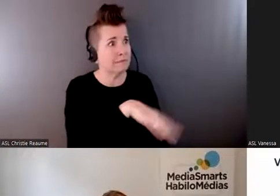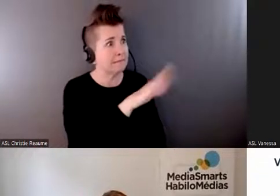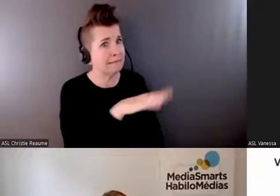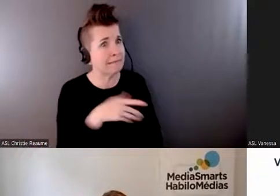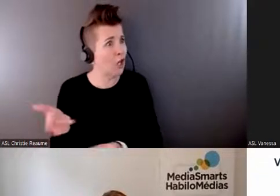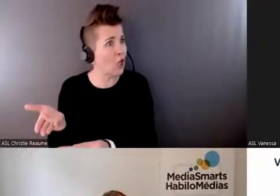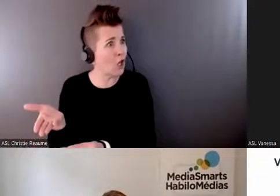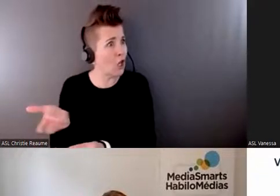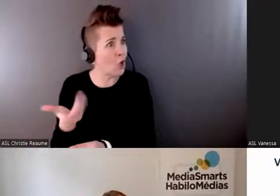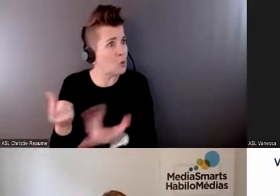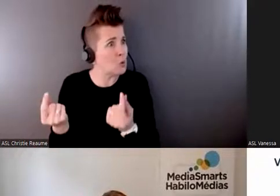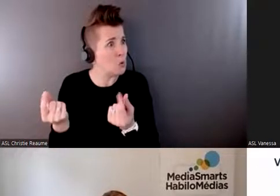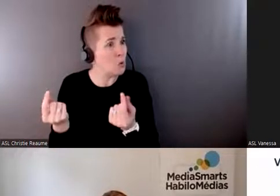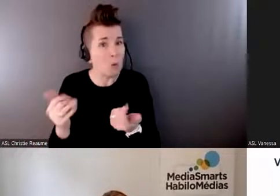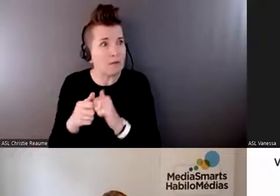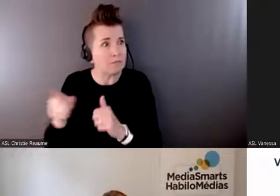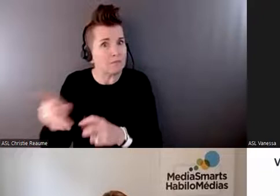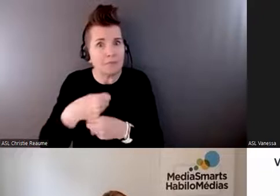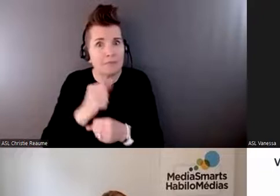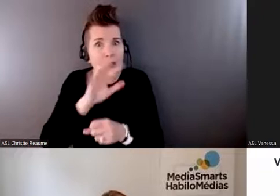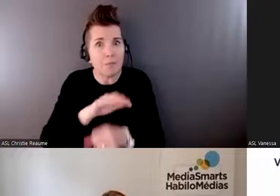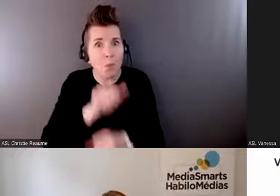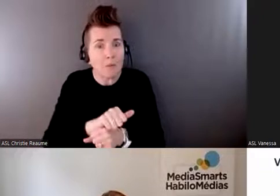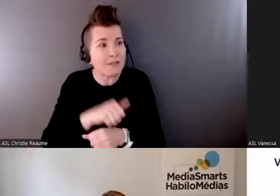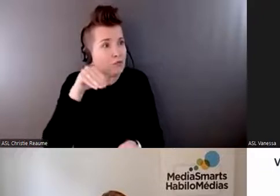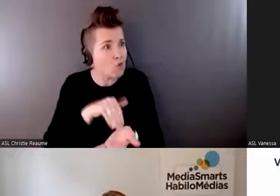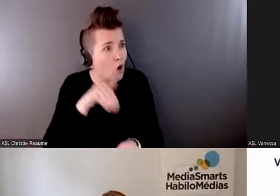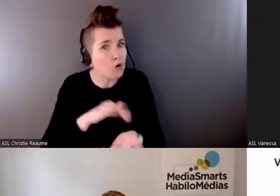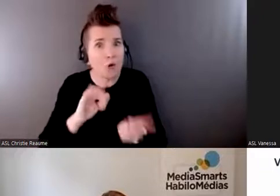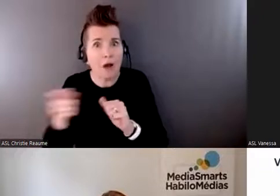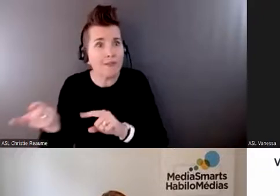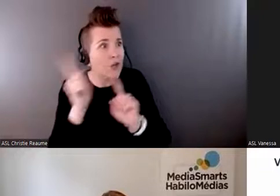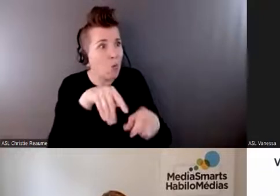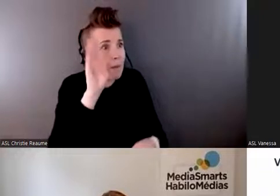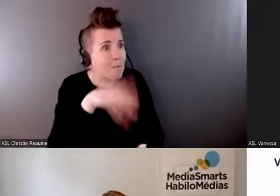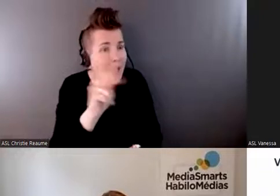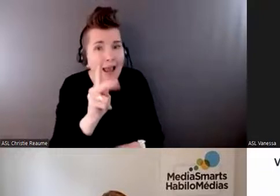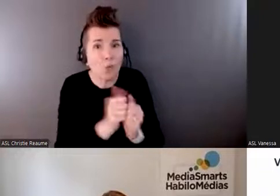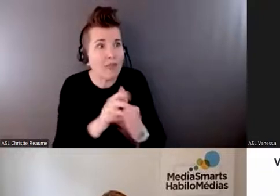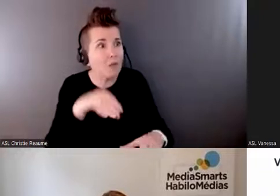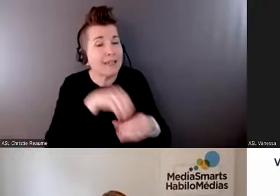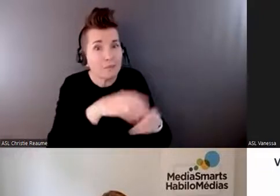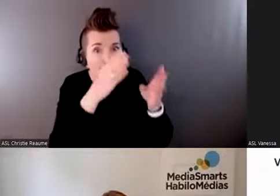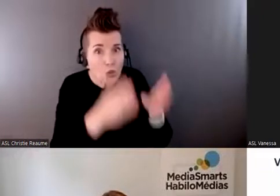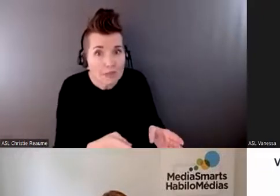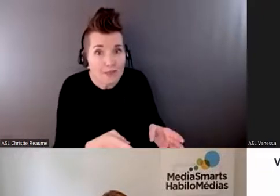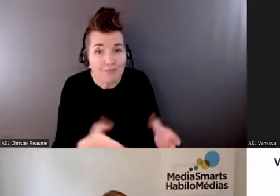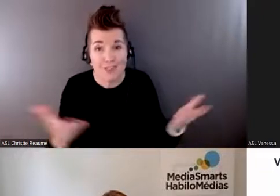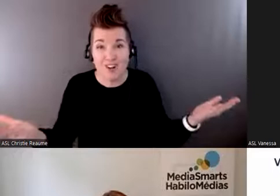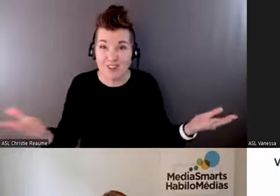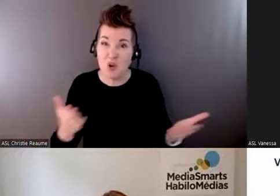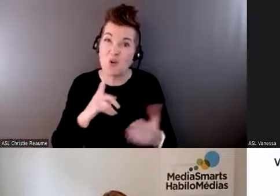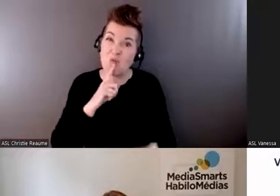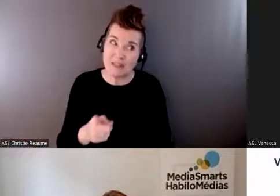you know, how do people make doctor appointments, how do they go to the bank now, you know, all that kind of stuff. So it was really thanks to COVID, that we